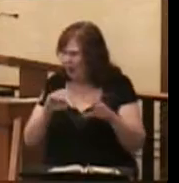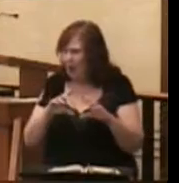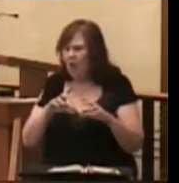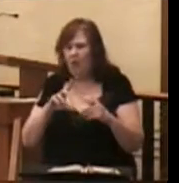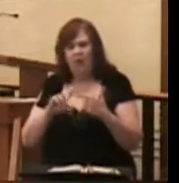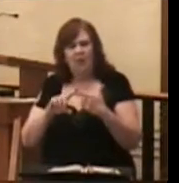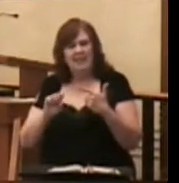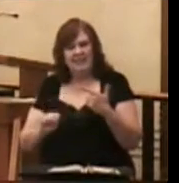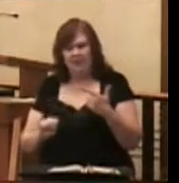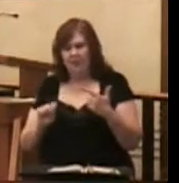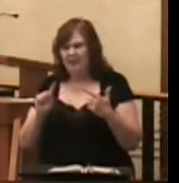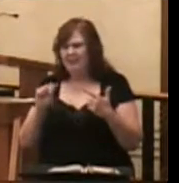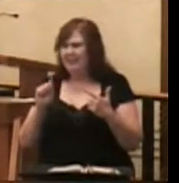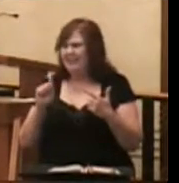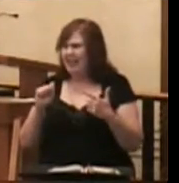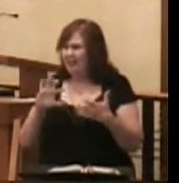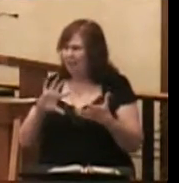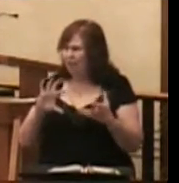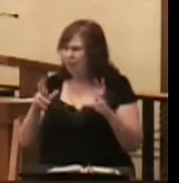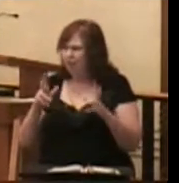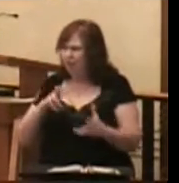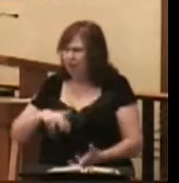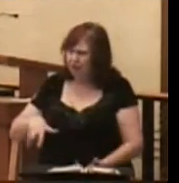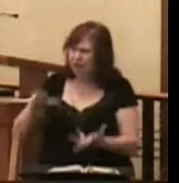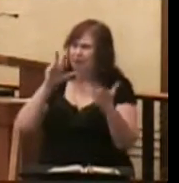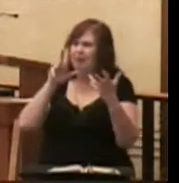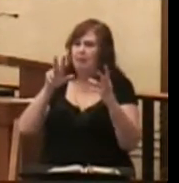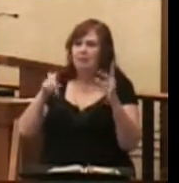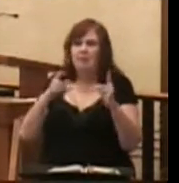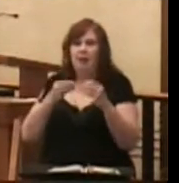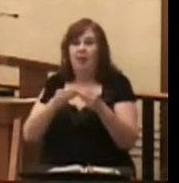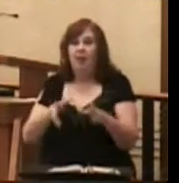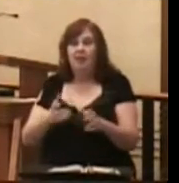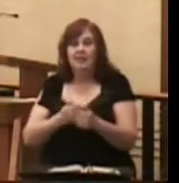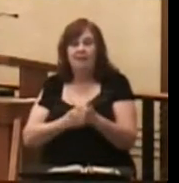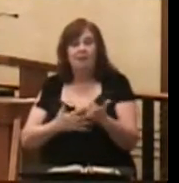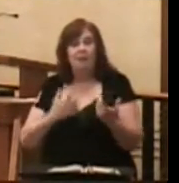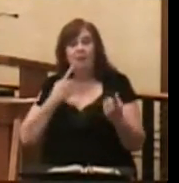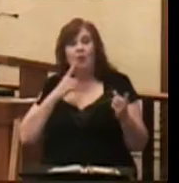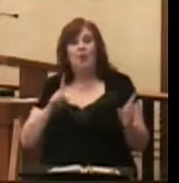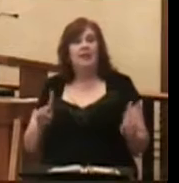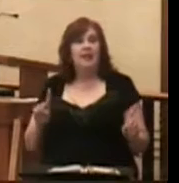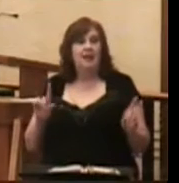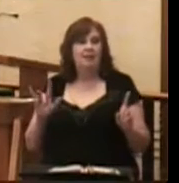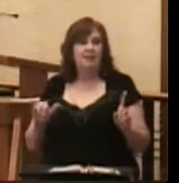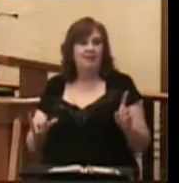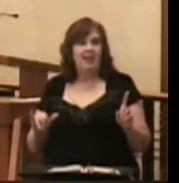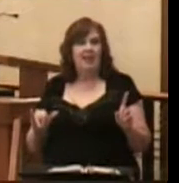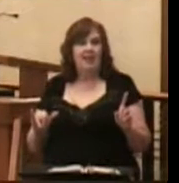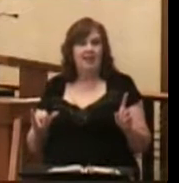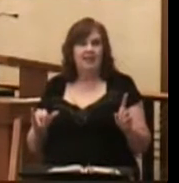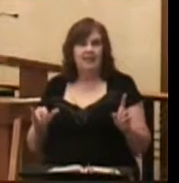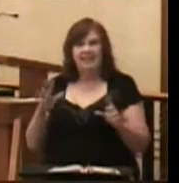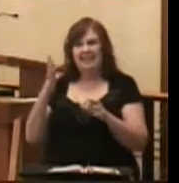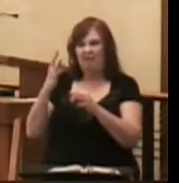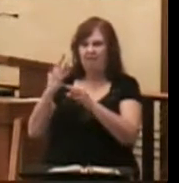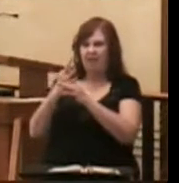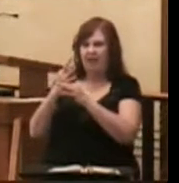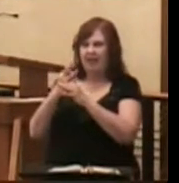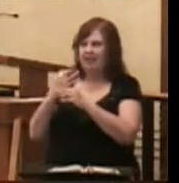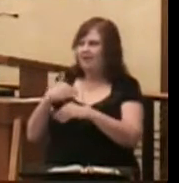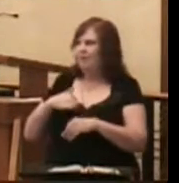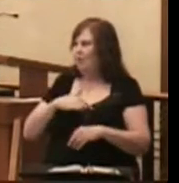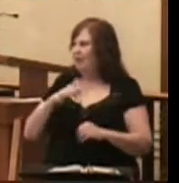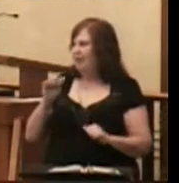states? So often, the people, having lost everything, proclaim that it is faith that gets us